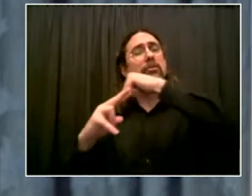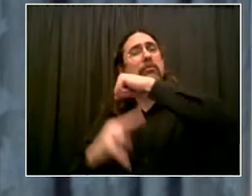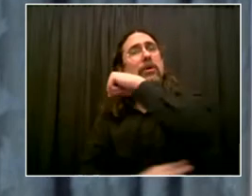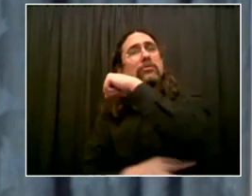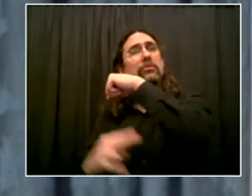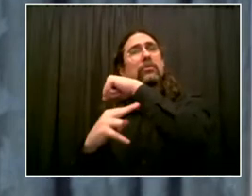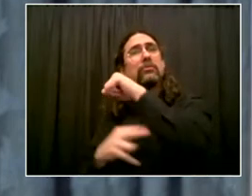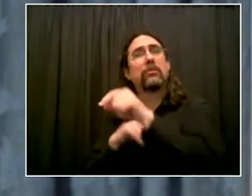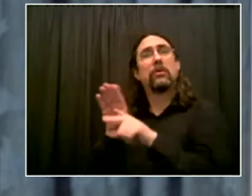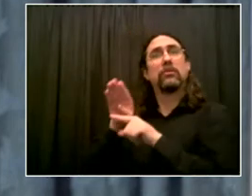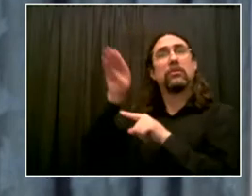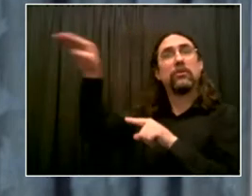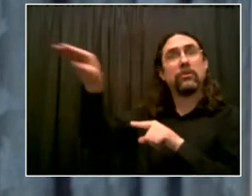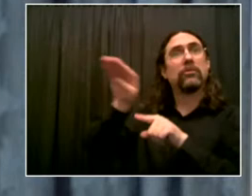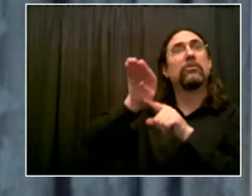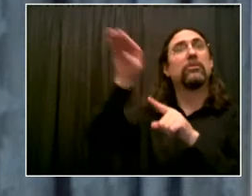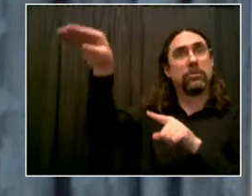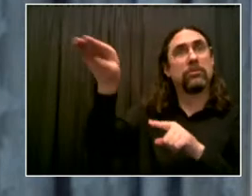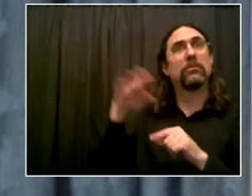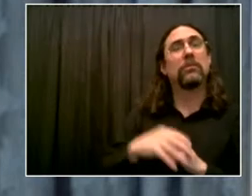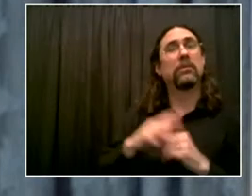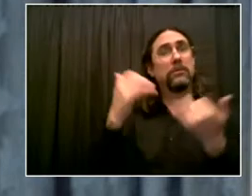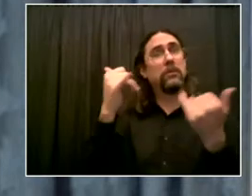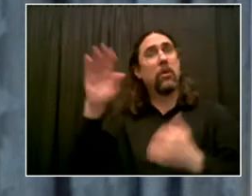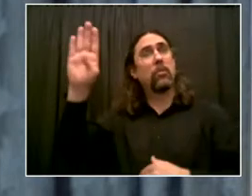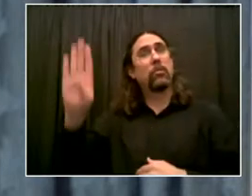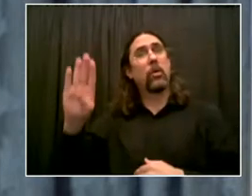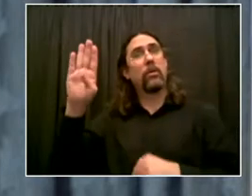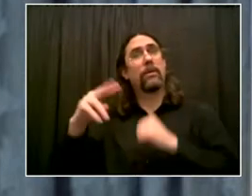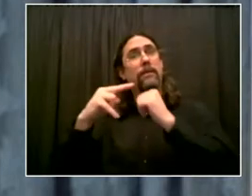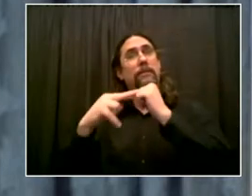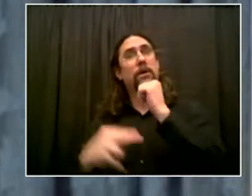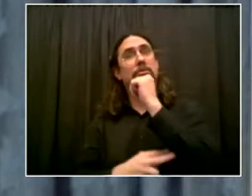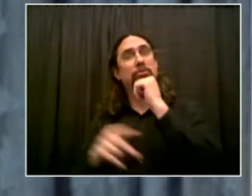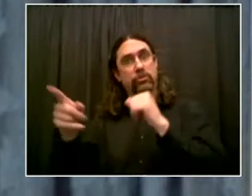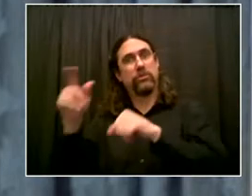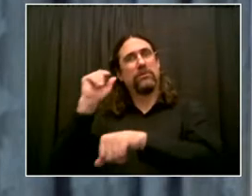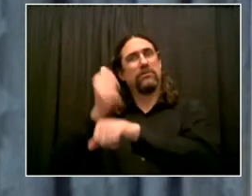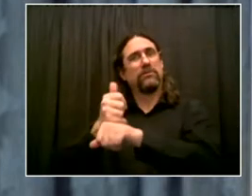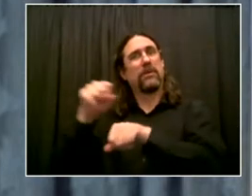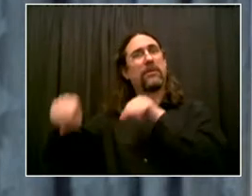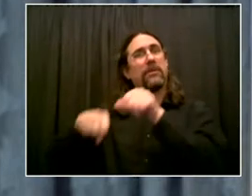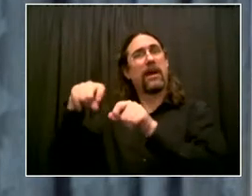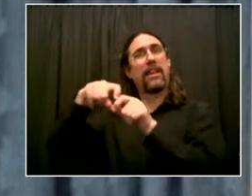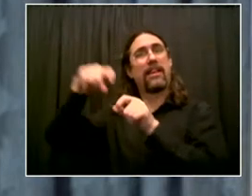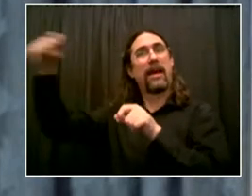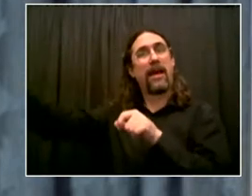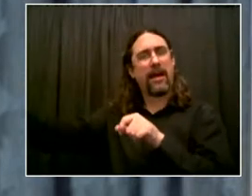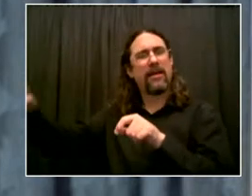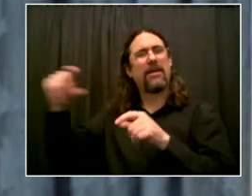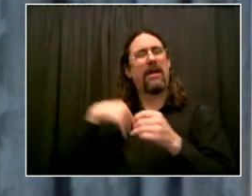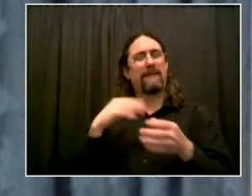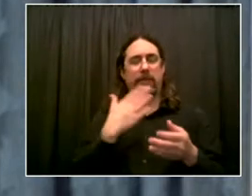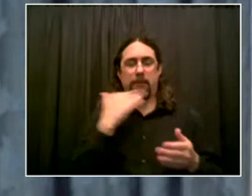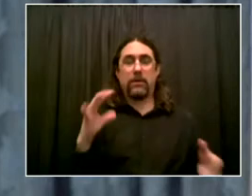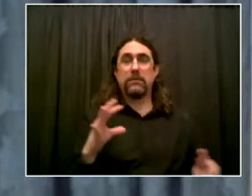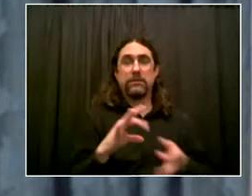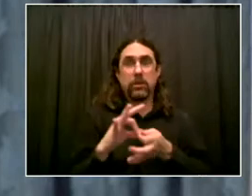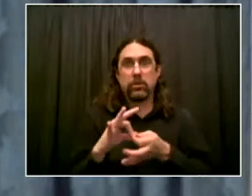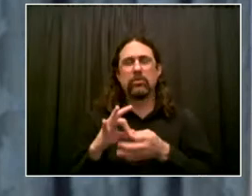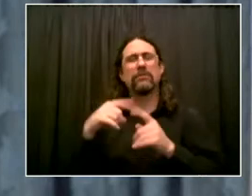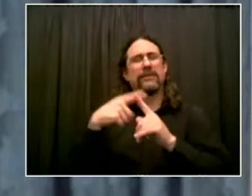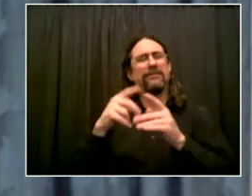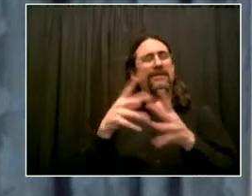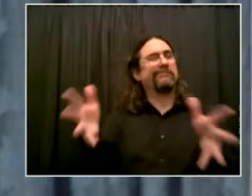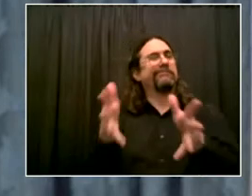This on the Brooklyn Bridge, it's going to be done this this fall, and we're looking forward to riding it. And then efforts in the